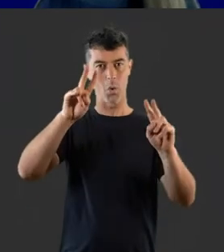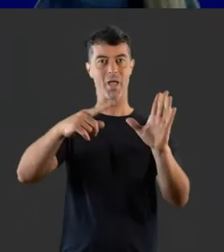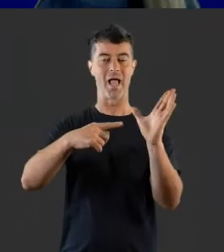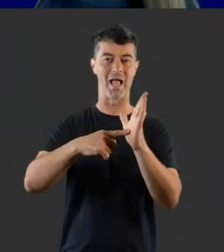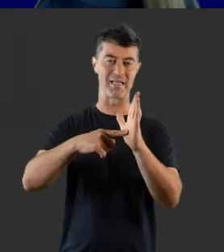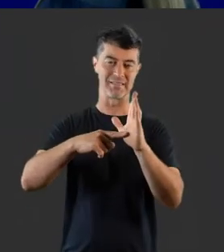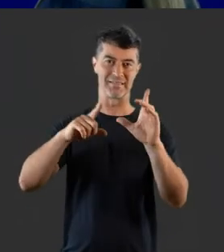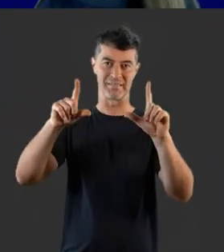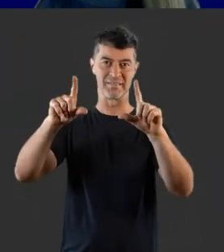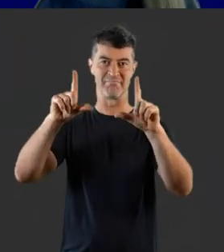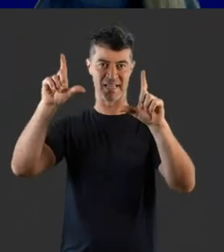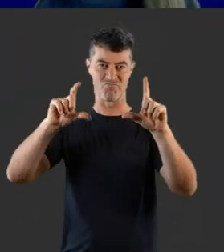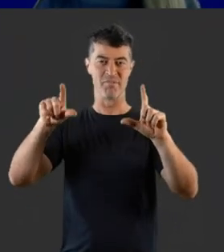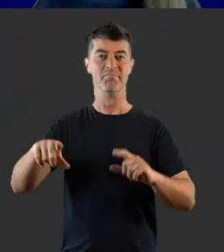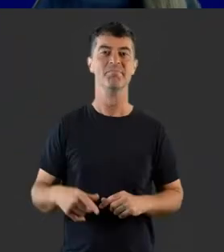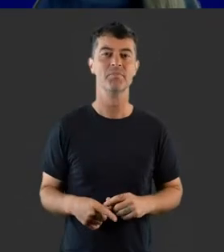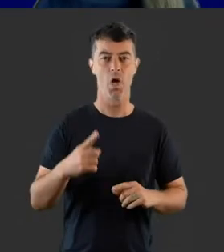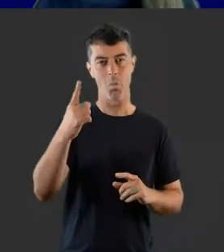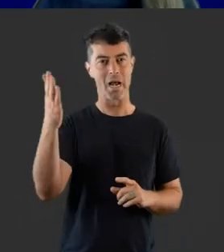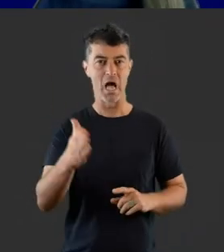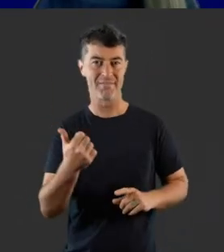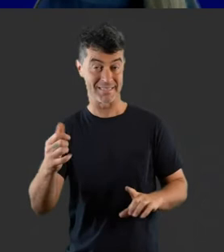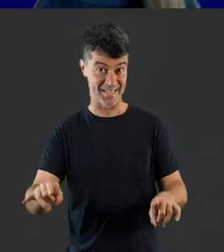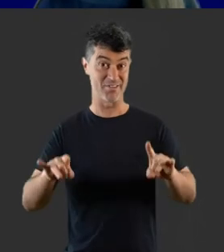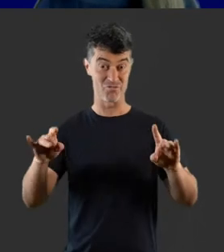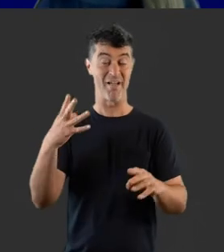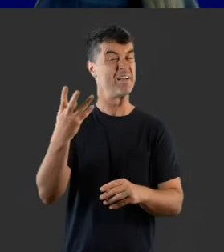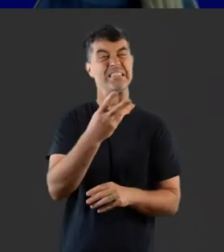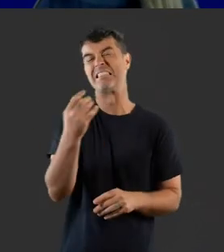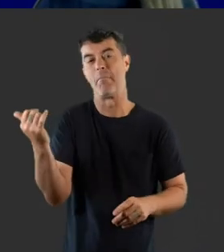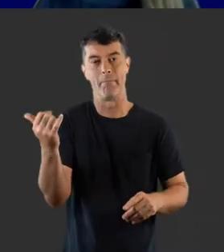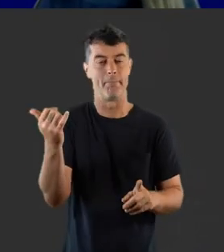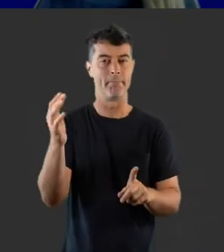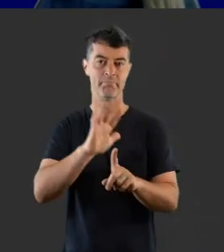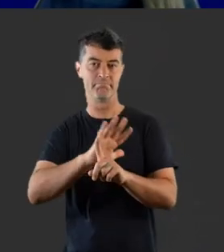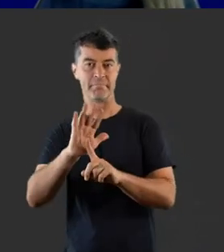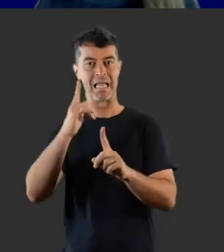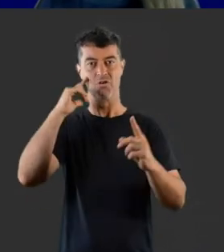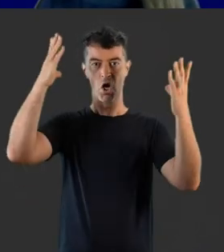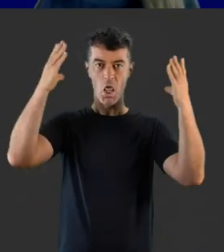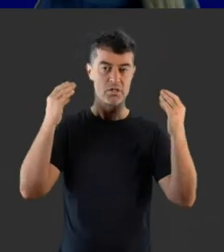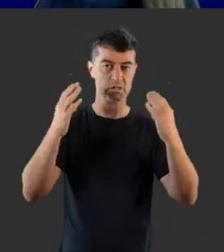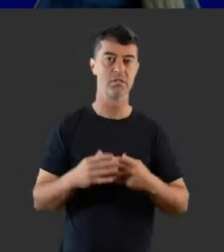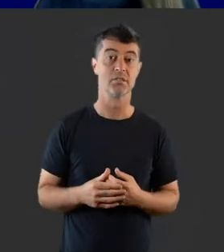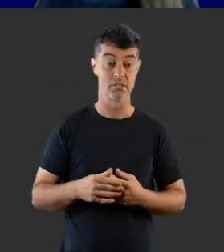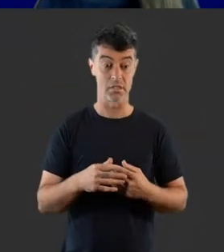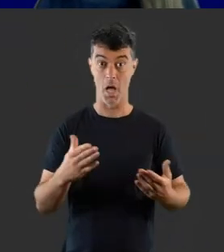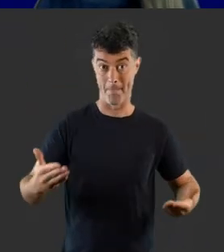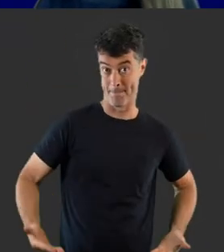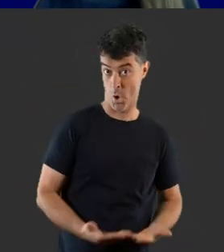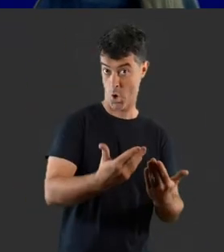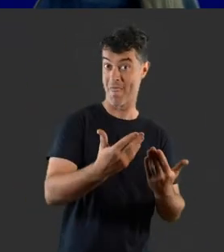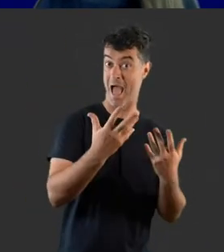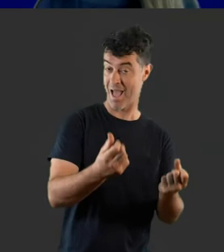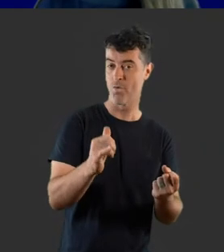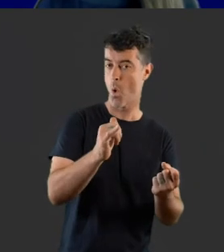looking at the camera. Around one in six Australians have some degree of hearing loss, either present at